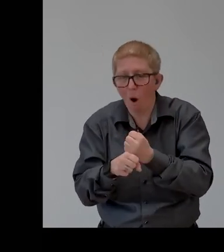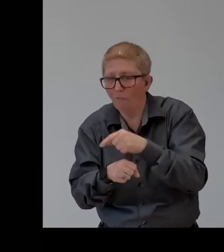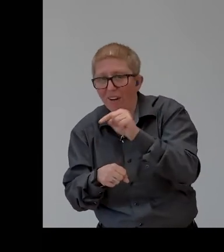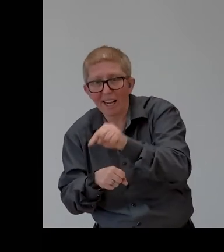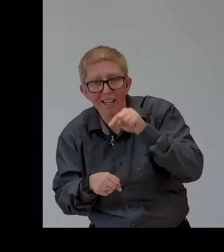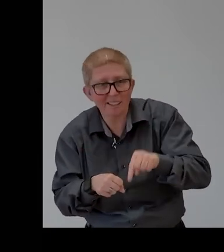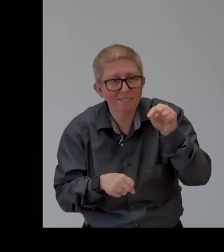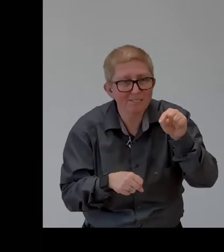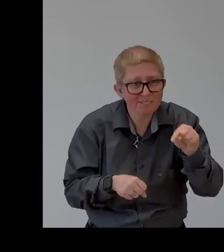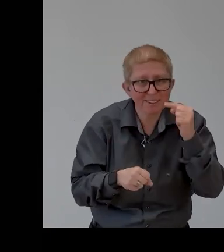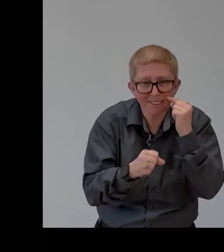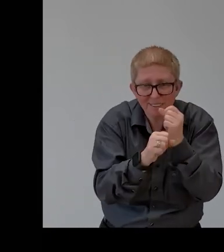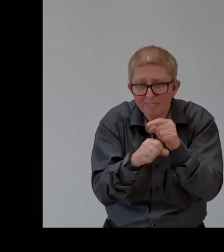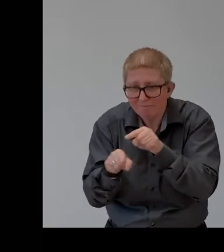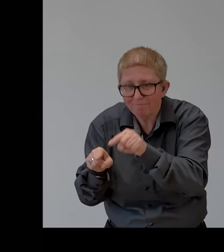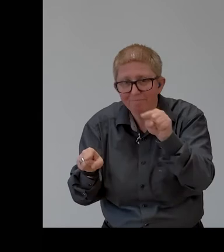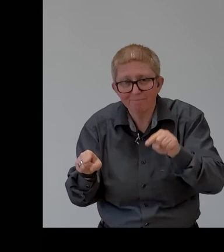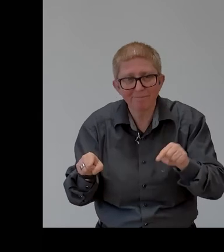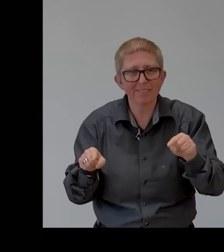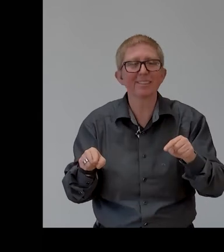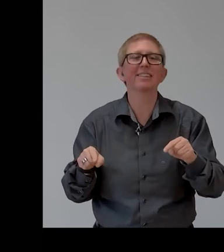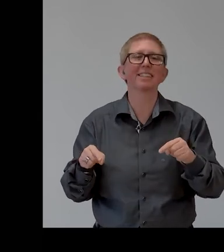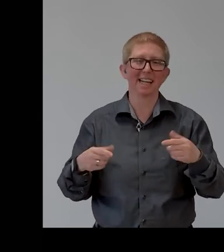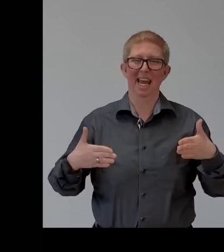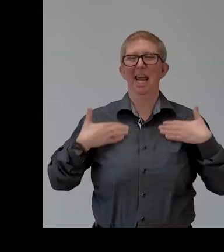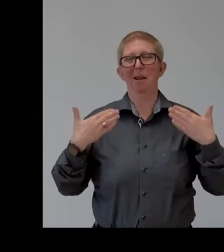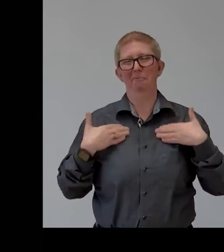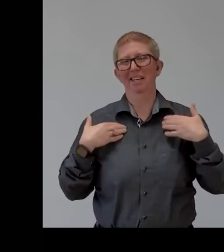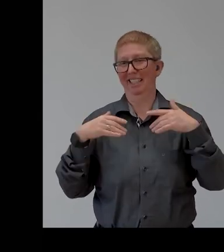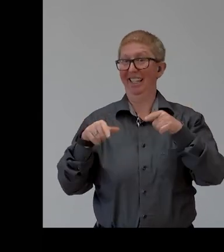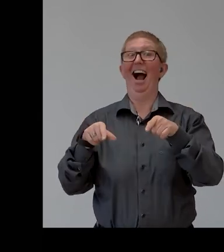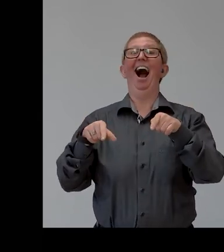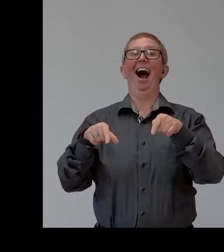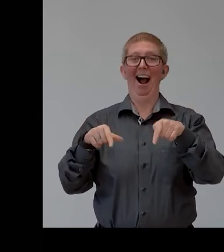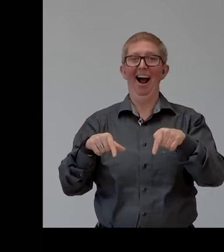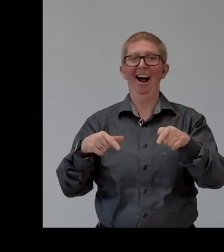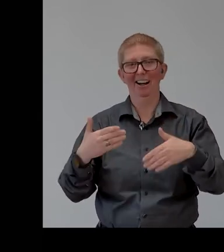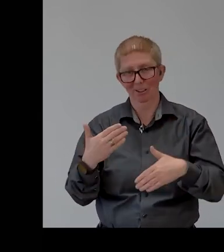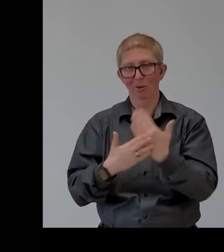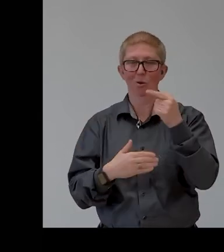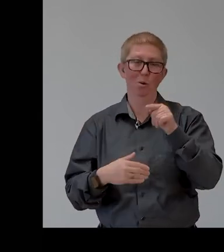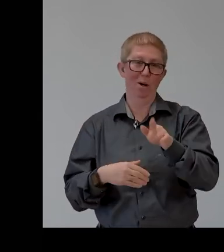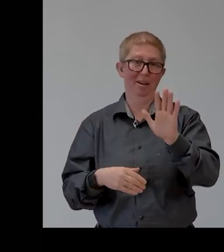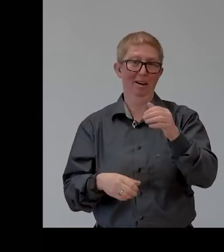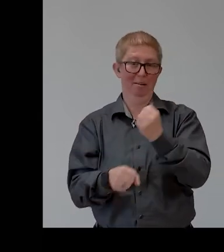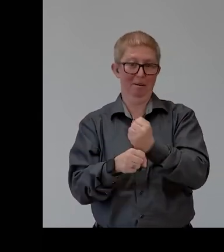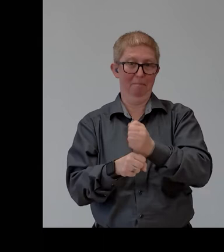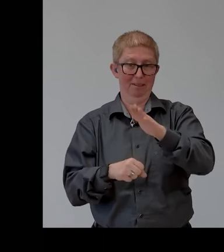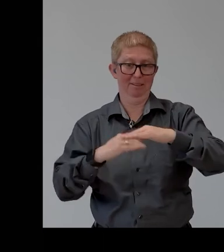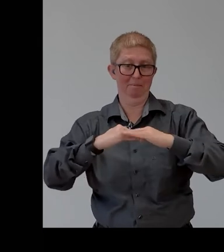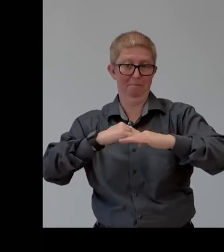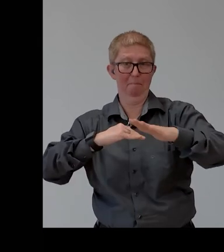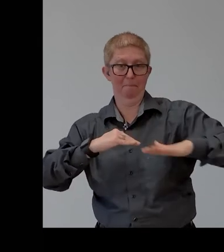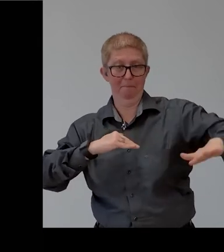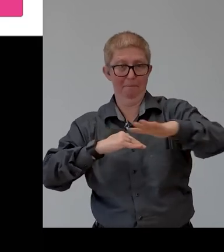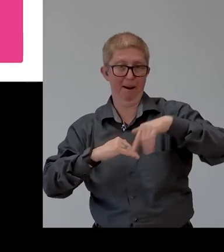coffee and we're very happy uh to have you here in our new uh workplace and we found a cup of coffee now this